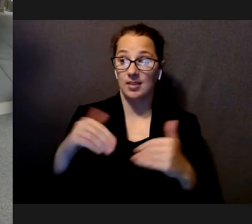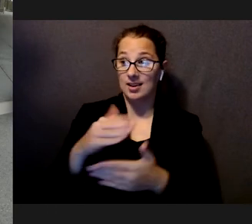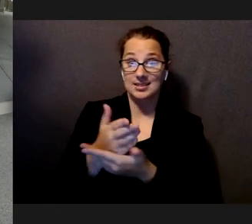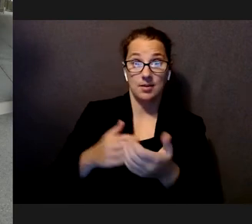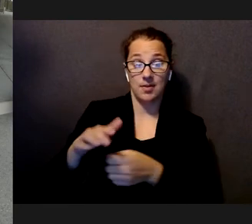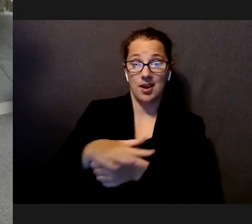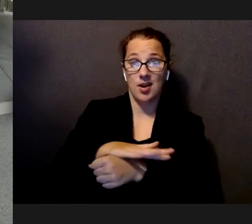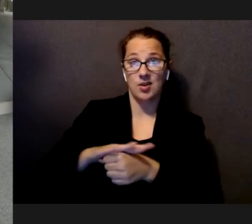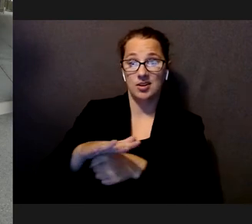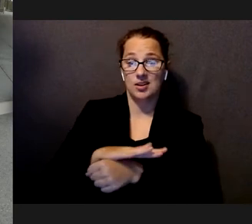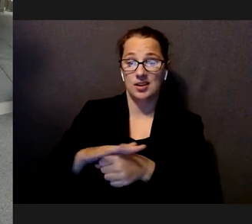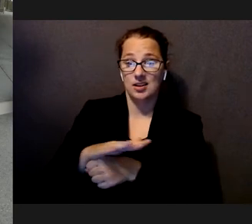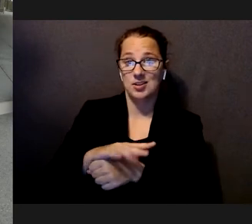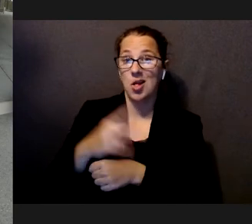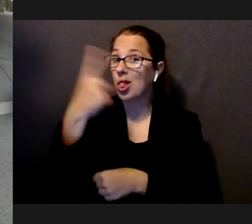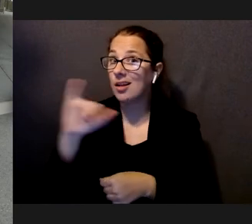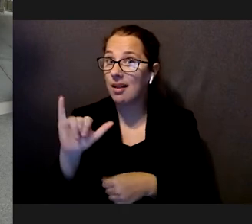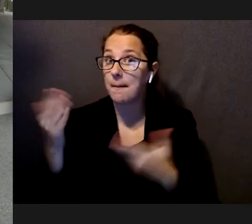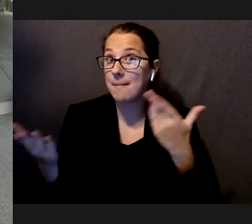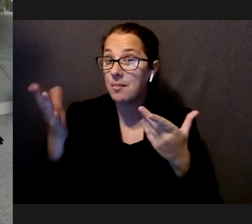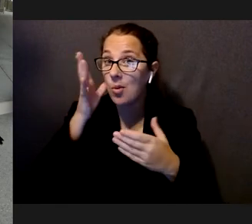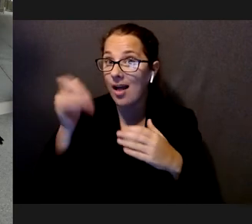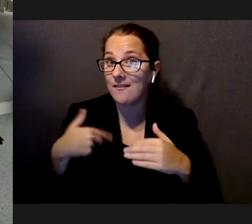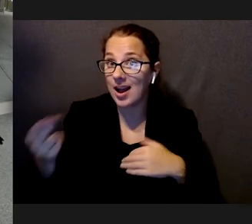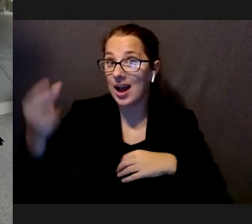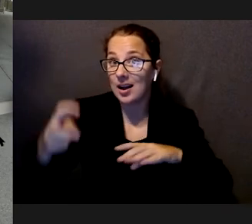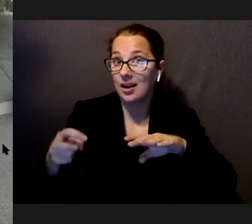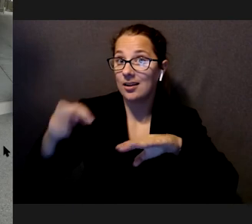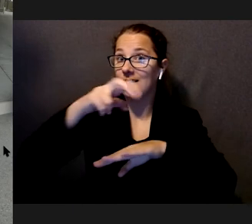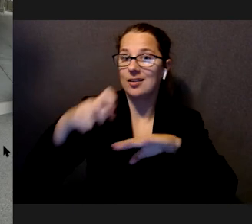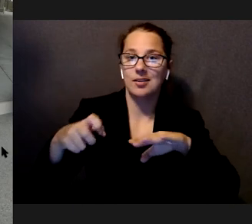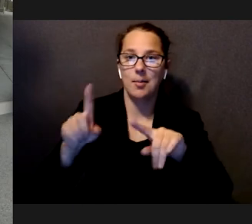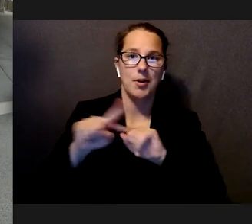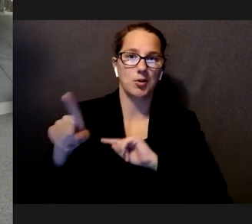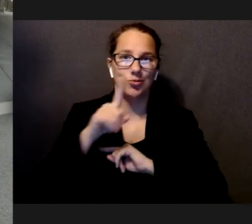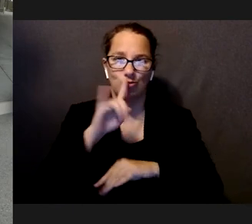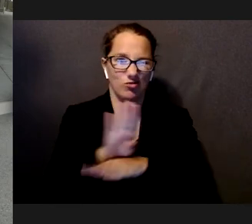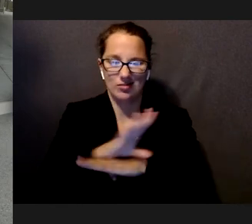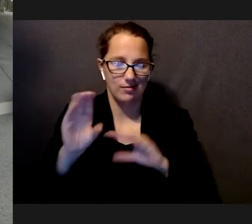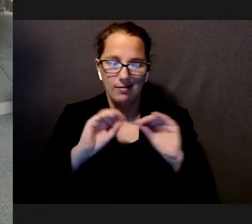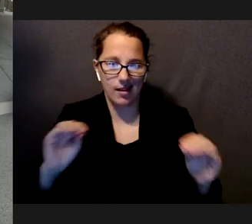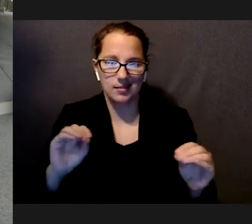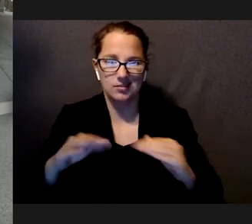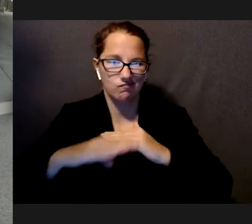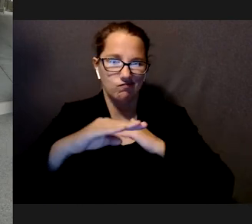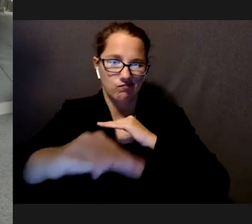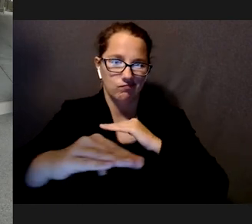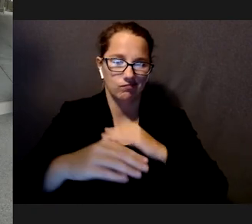some areas that looked like there might be an elevation change, but really there was none, it was flat.